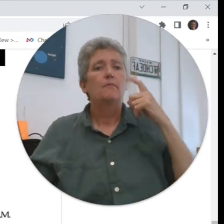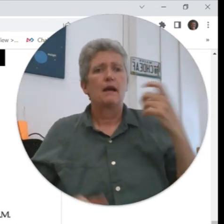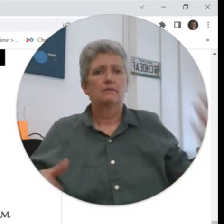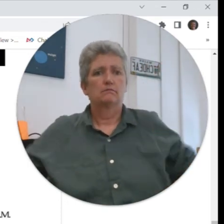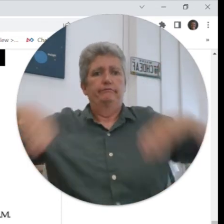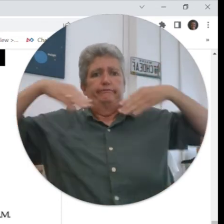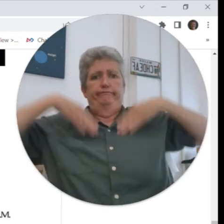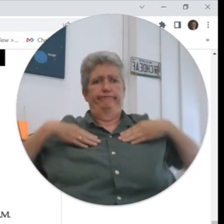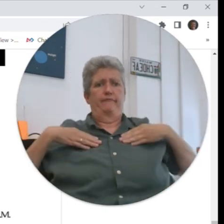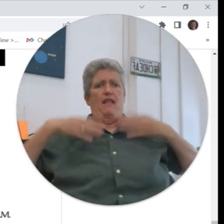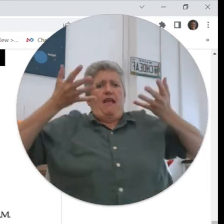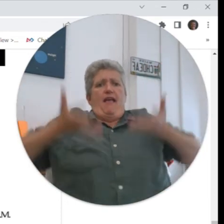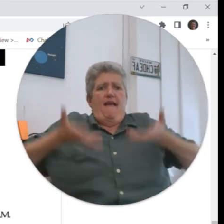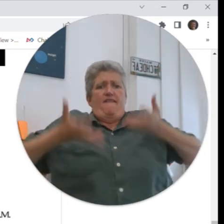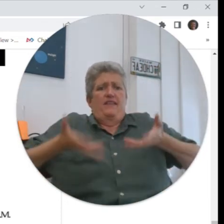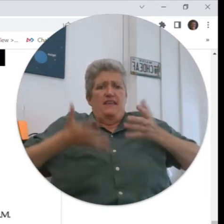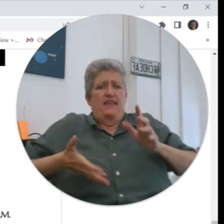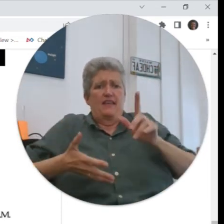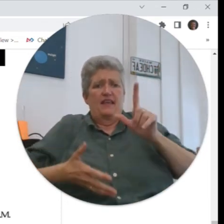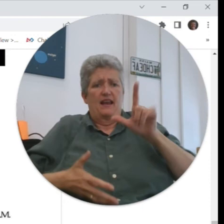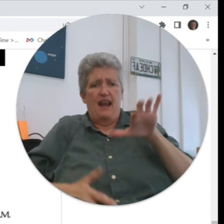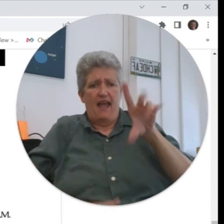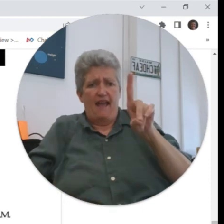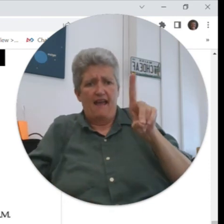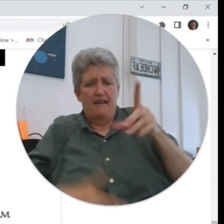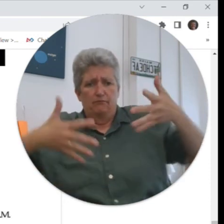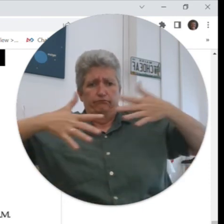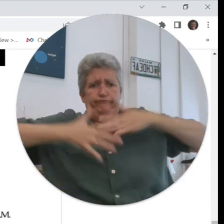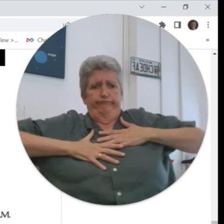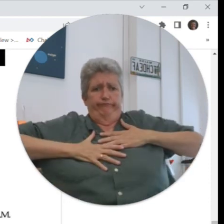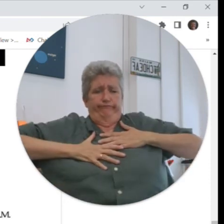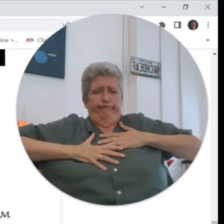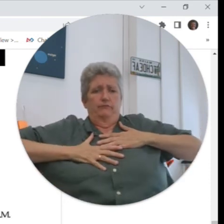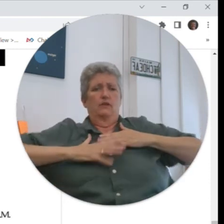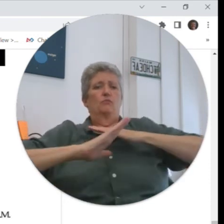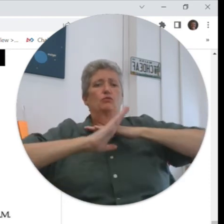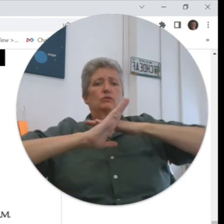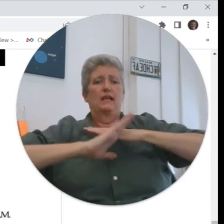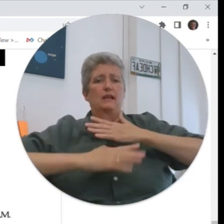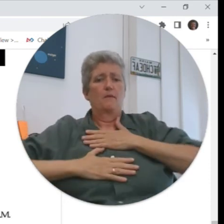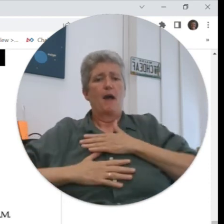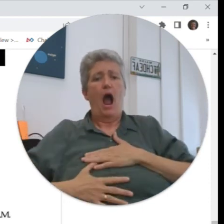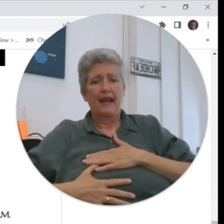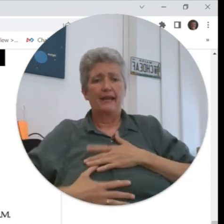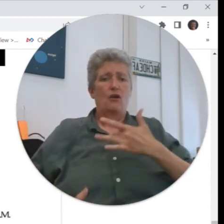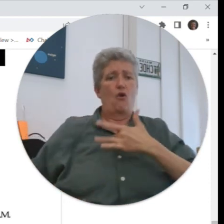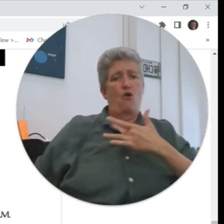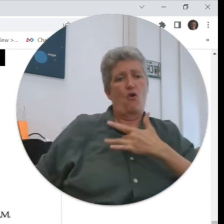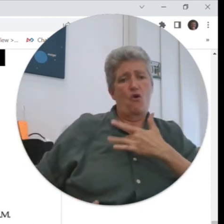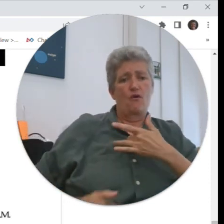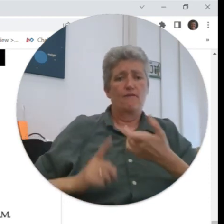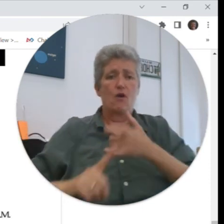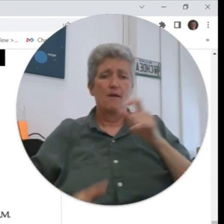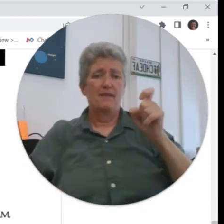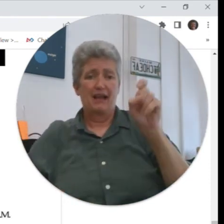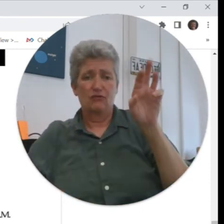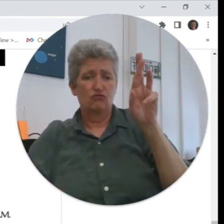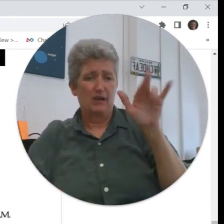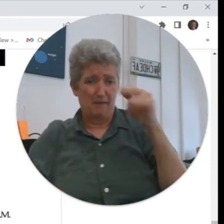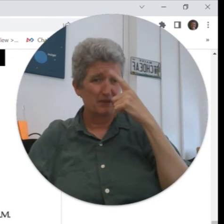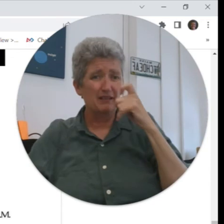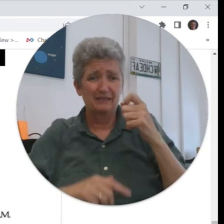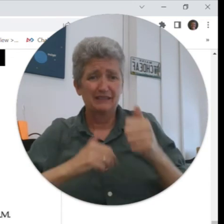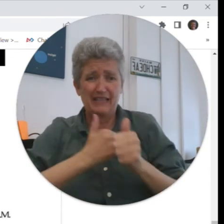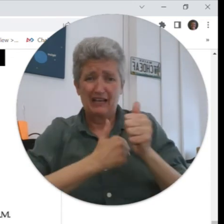or something you know you put on that heavy lead blanket kind of thing goes on your chest and it actually protects